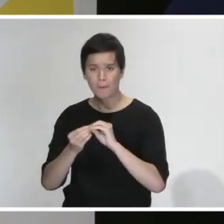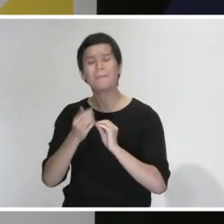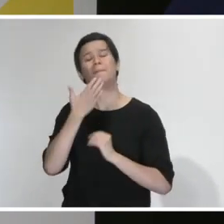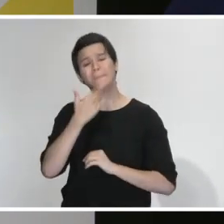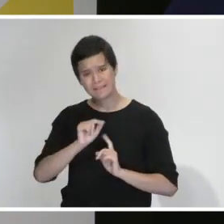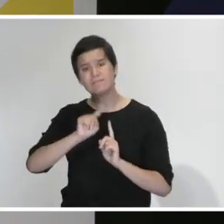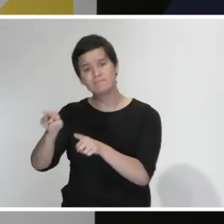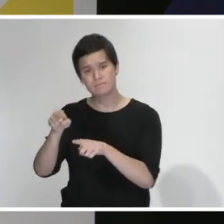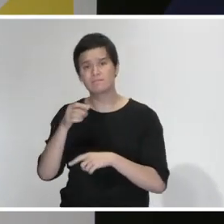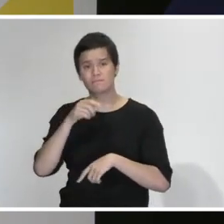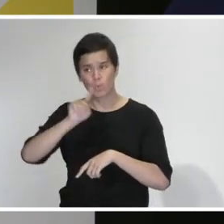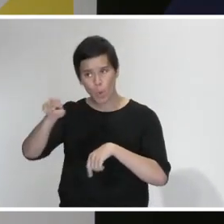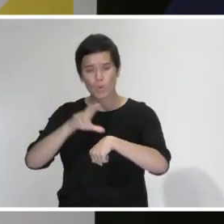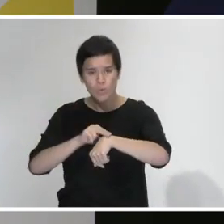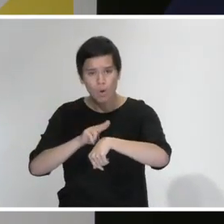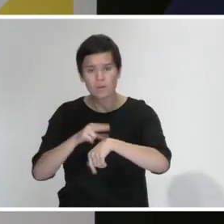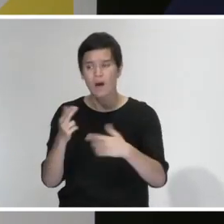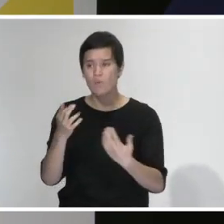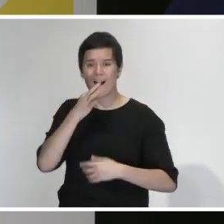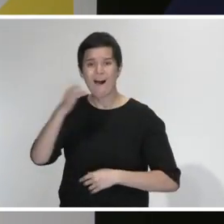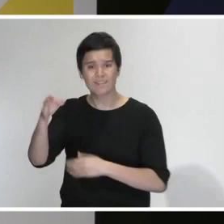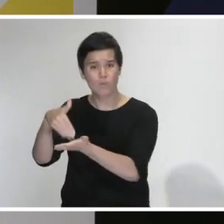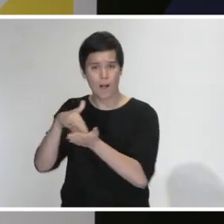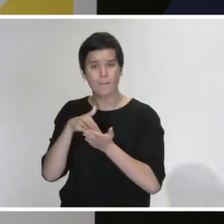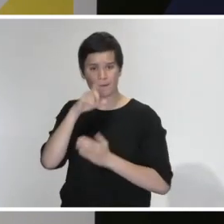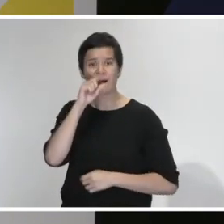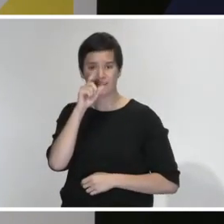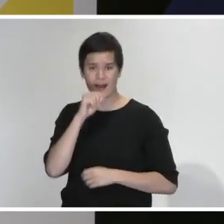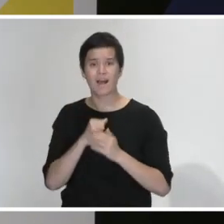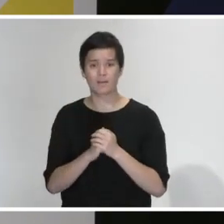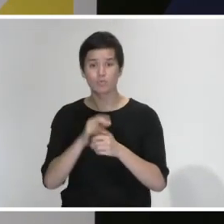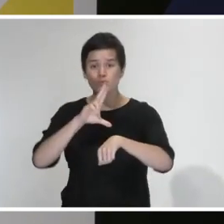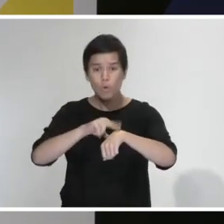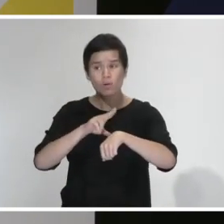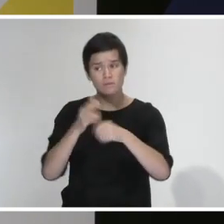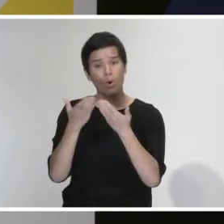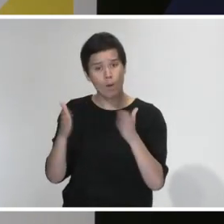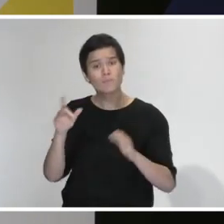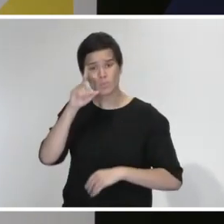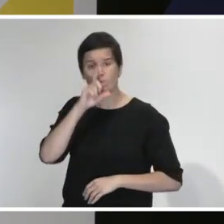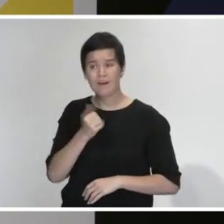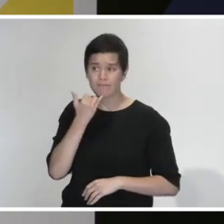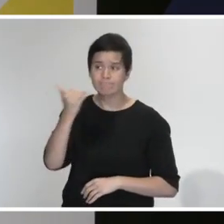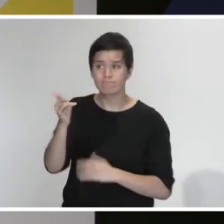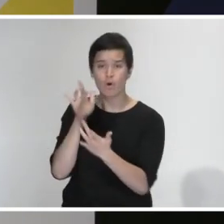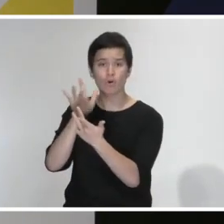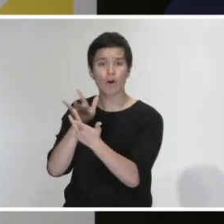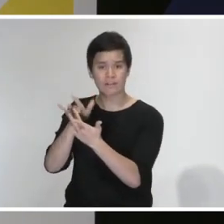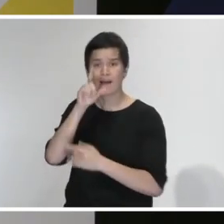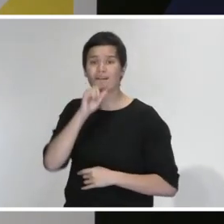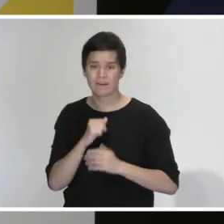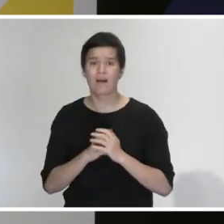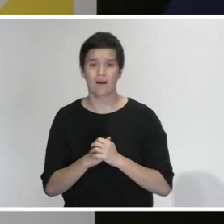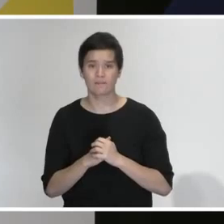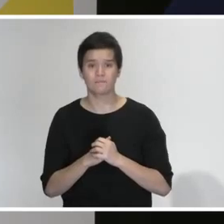attention promptly. All general practices and other primary care providers are able to tend to your needs and please get onto